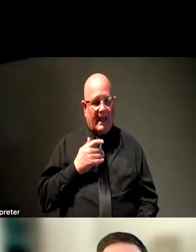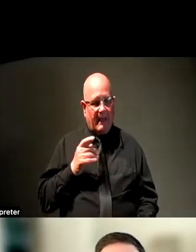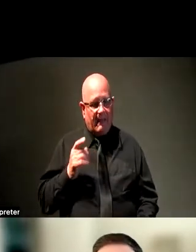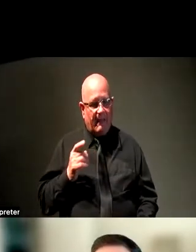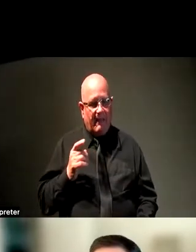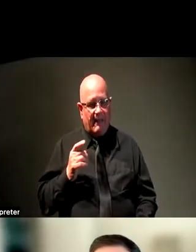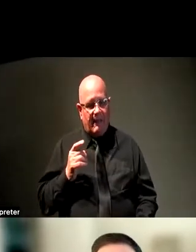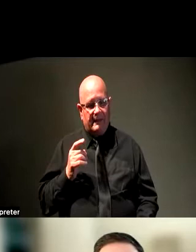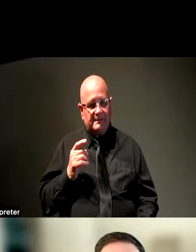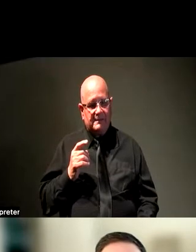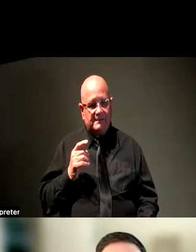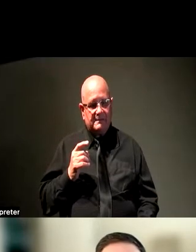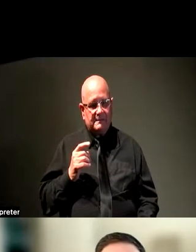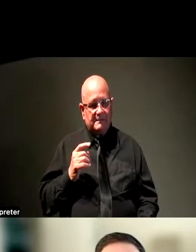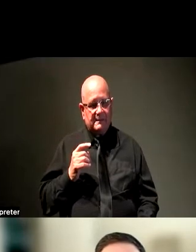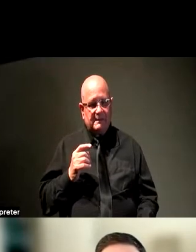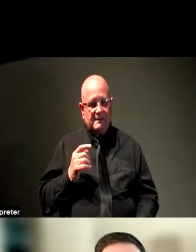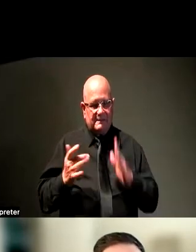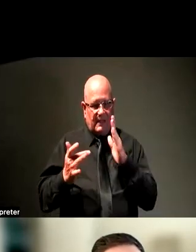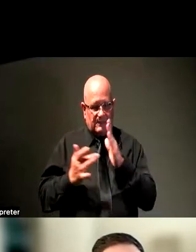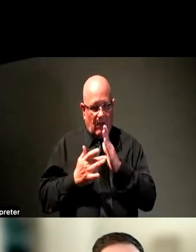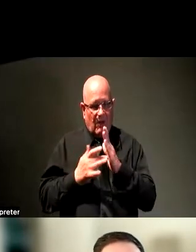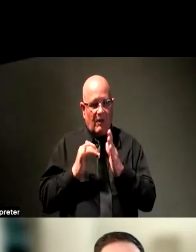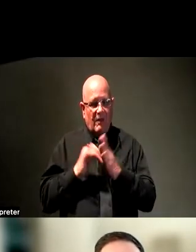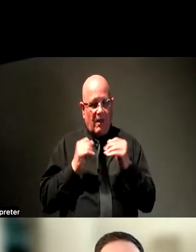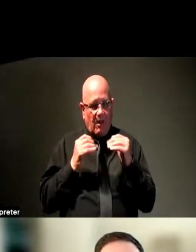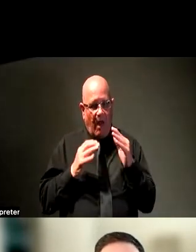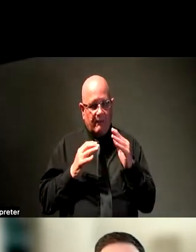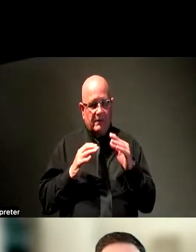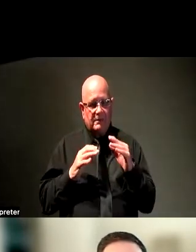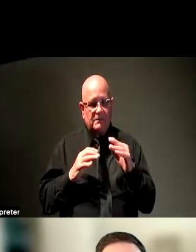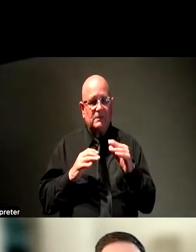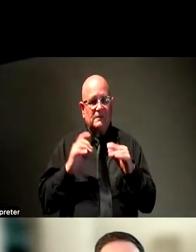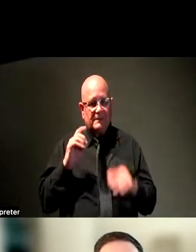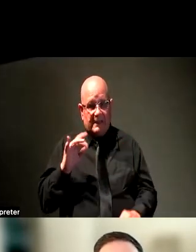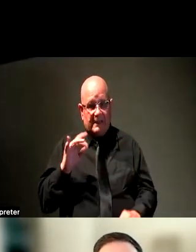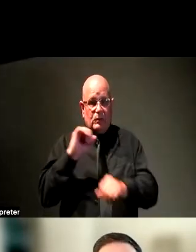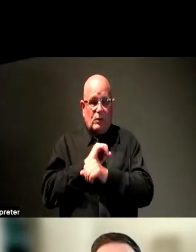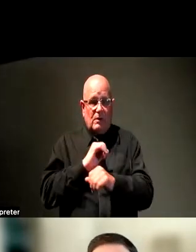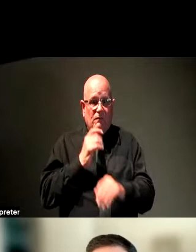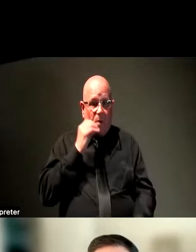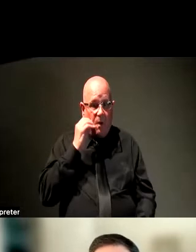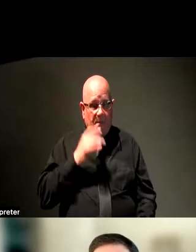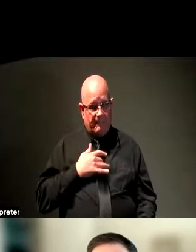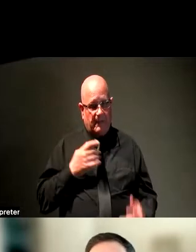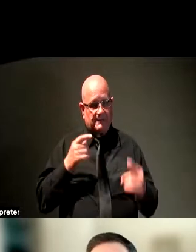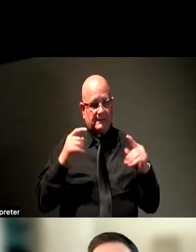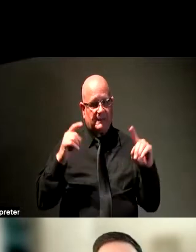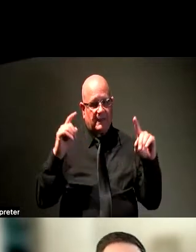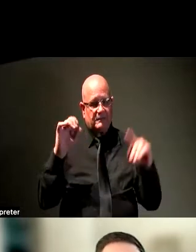our massive digitization where a lot of us were working from home and did so very successfully. So there are tremendous